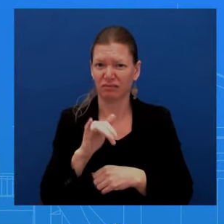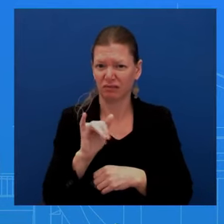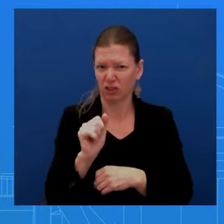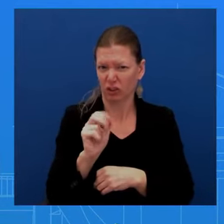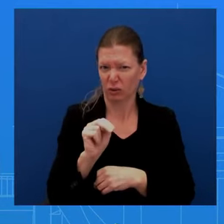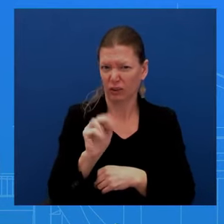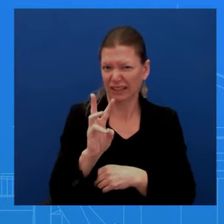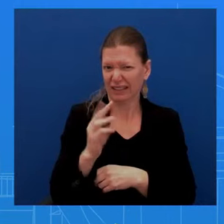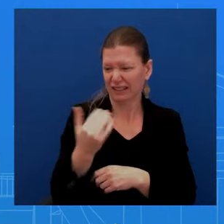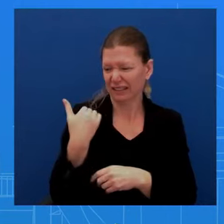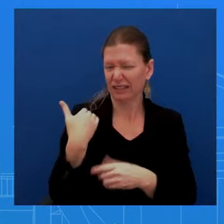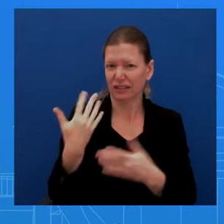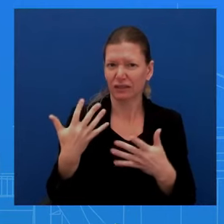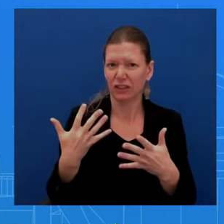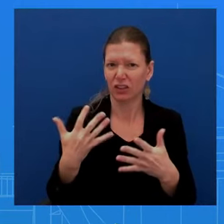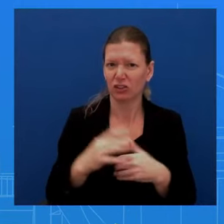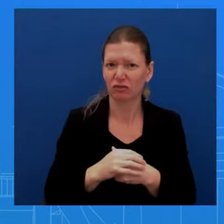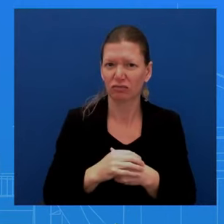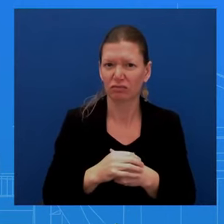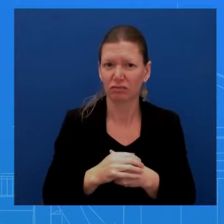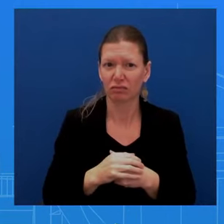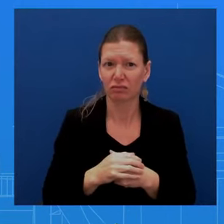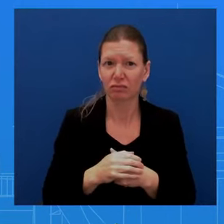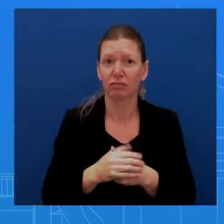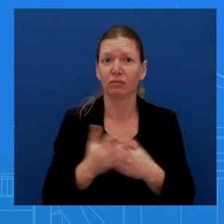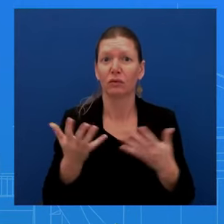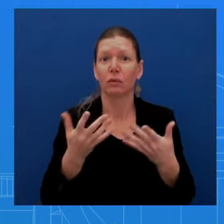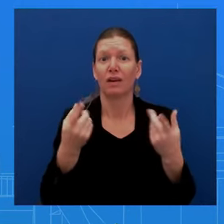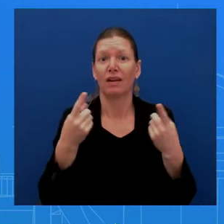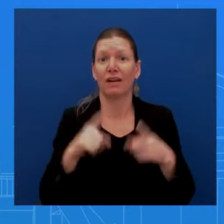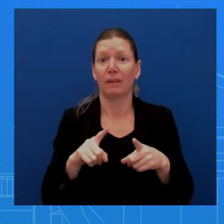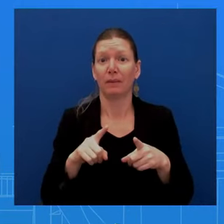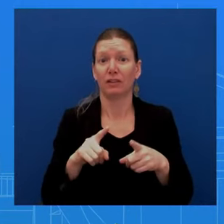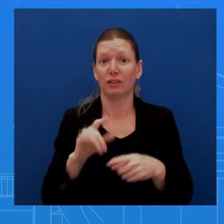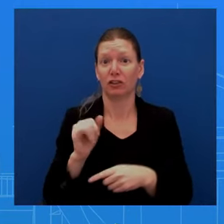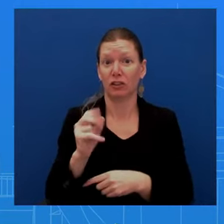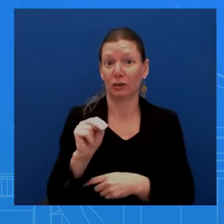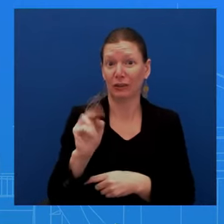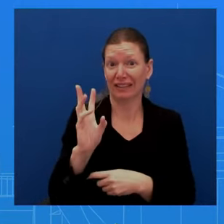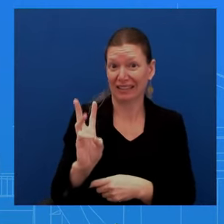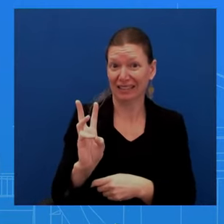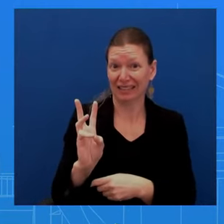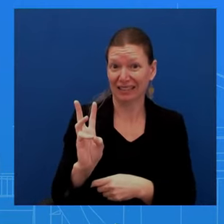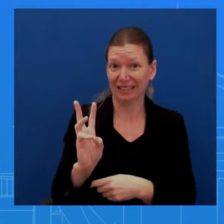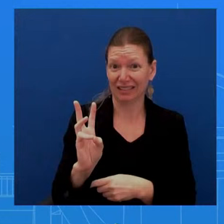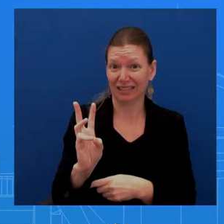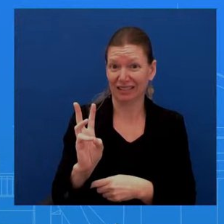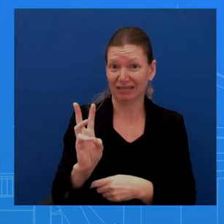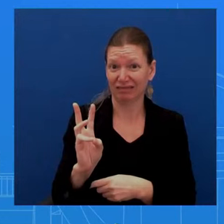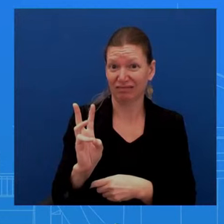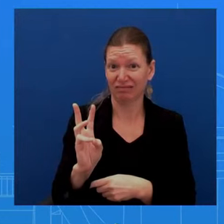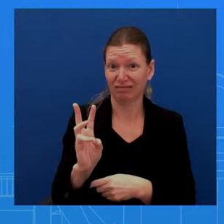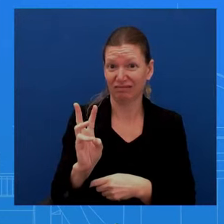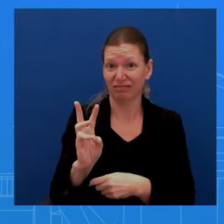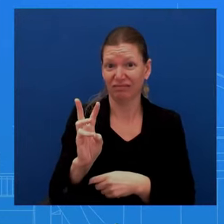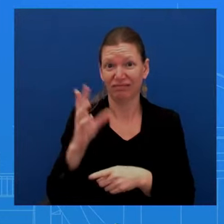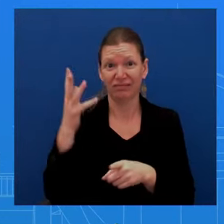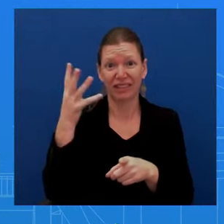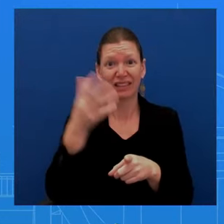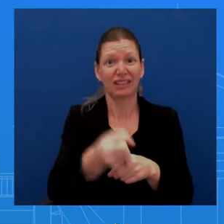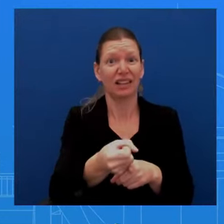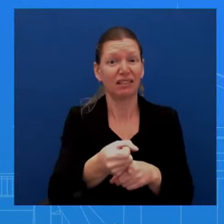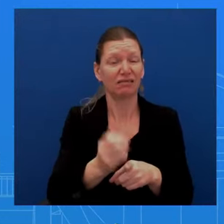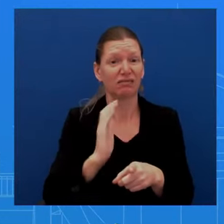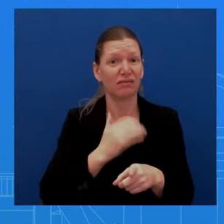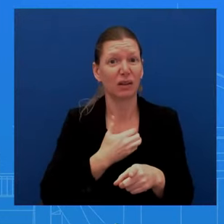January 6th was an attack on our democracy, and he went out there, and he spoke to the American people. It was very well received, and this is something that he's gonna continue